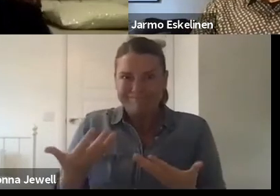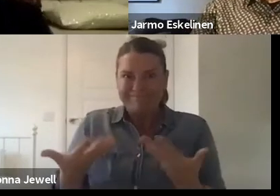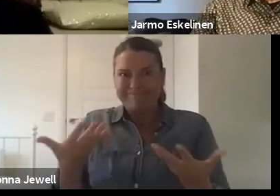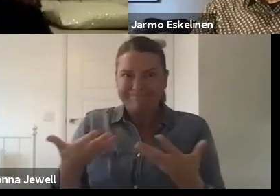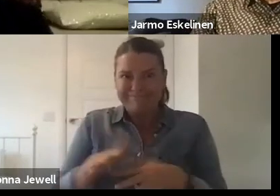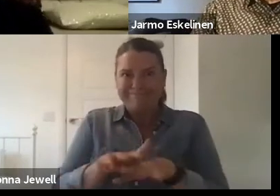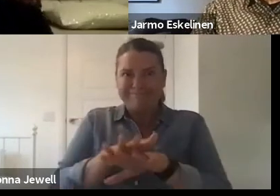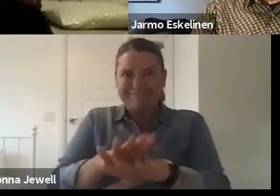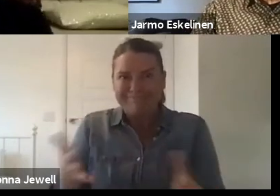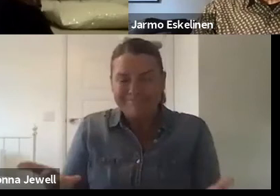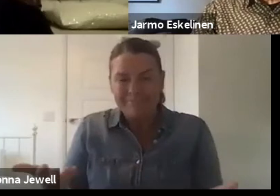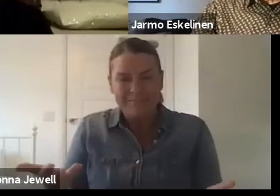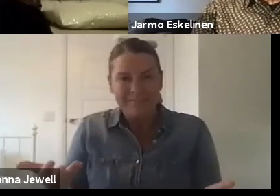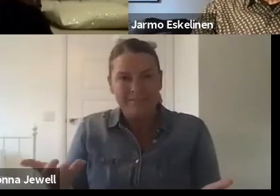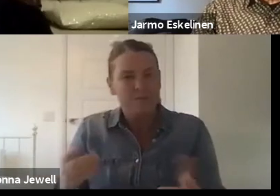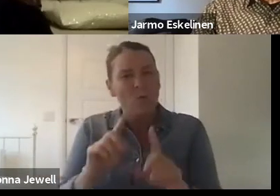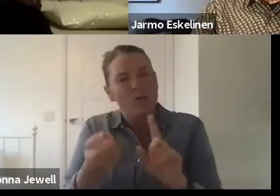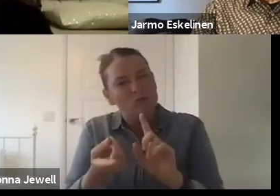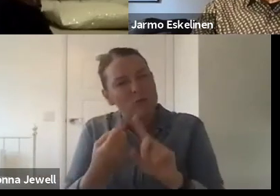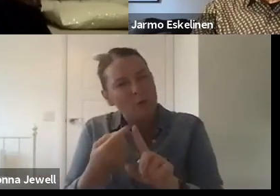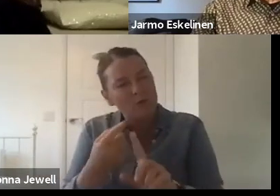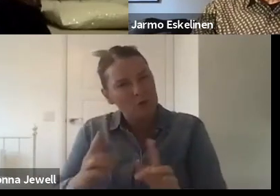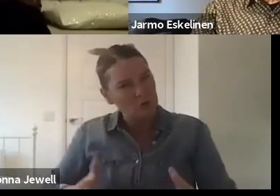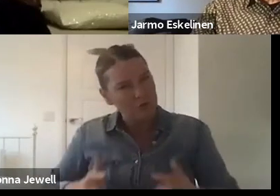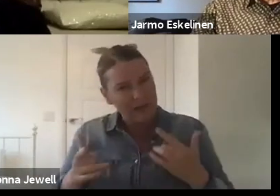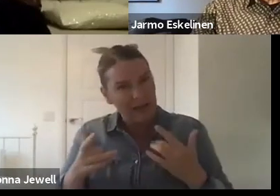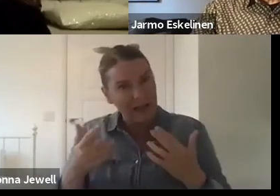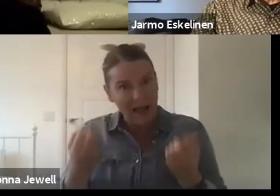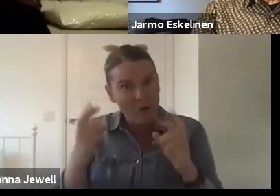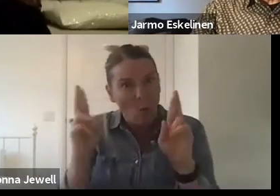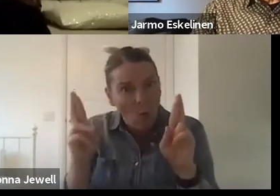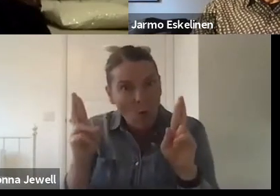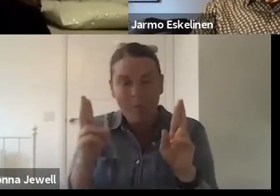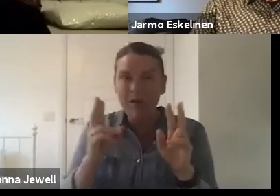What's the response from panelists on that one? Jarmo, you've got your hand up.